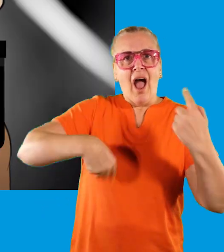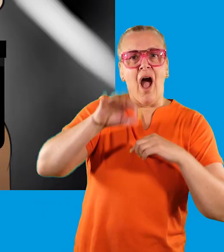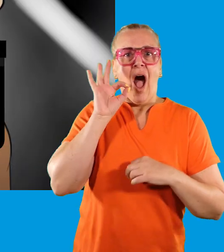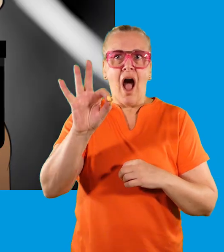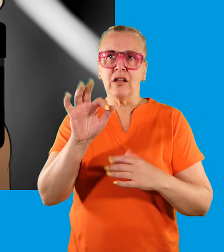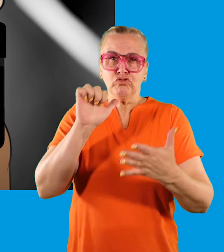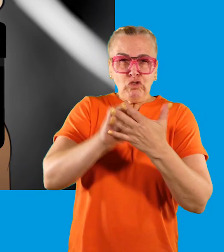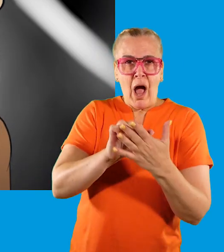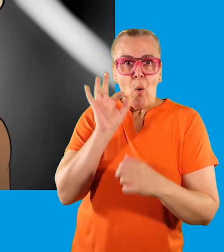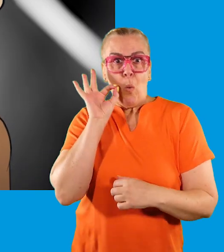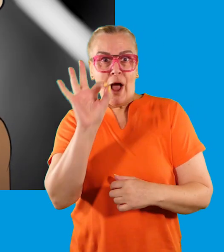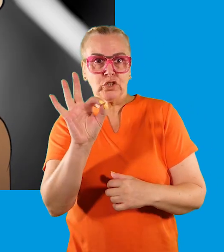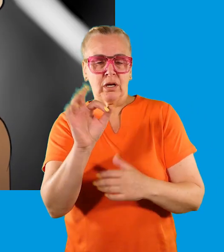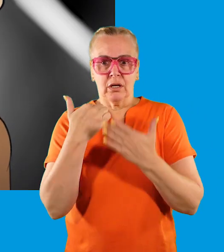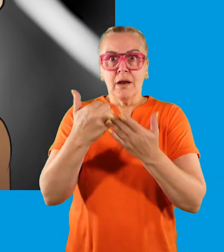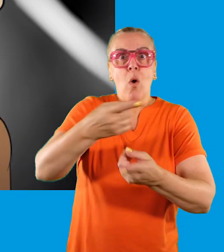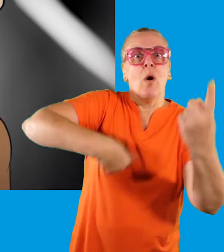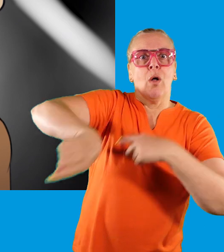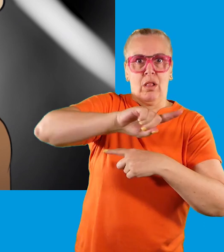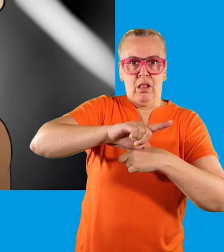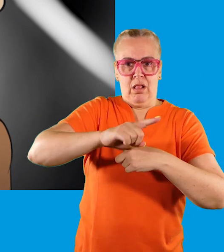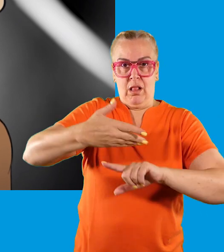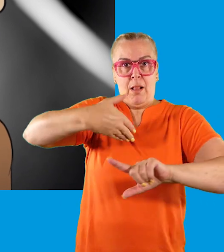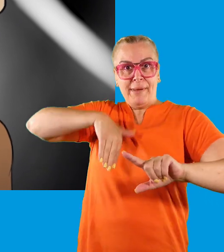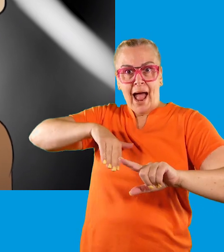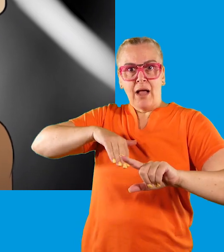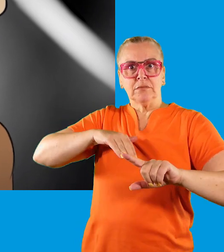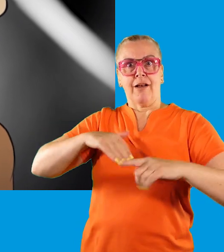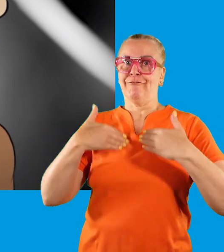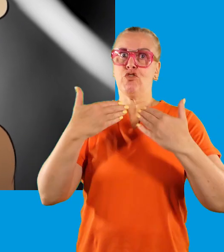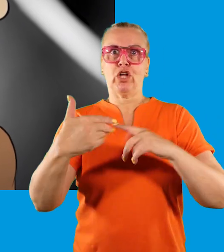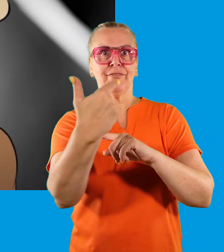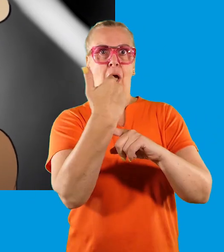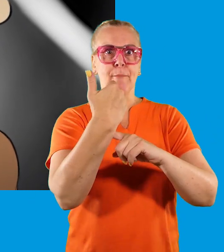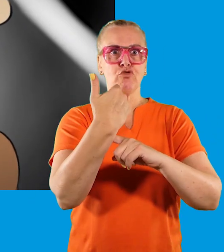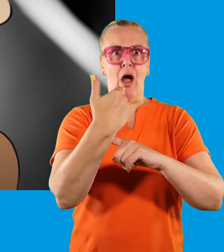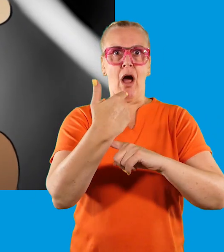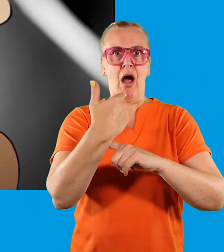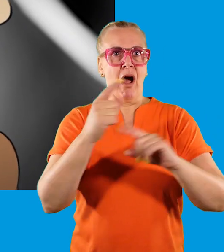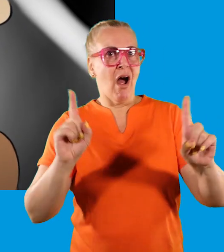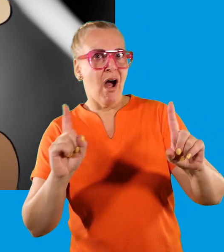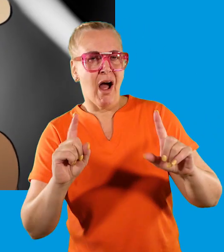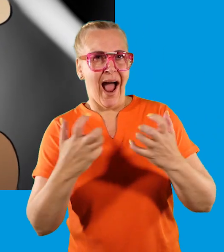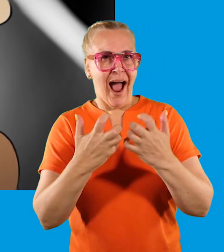How do we ask the right questions to help everyone behind and in front of the camera?